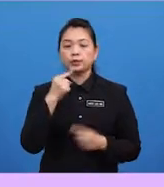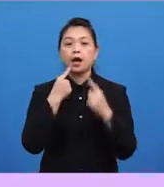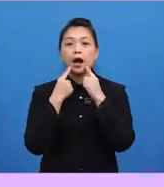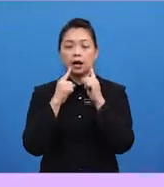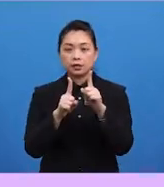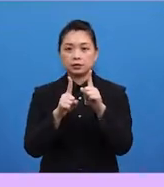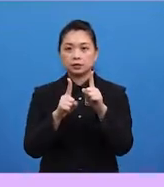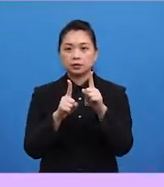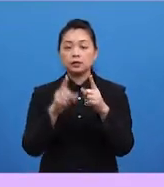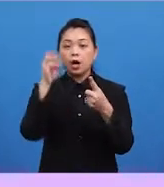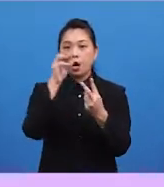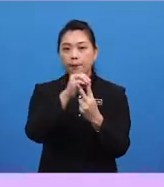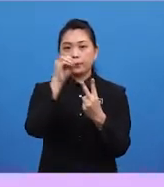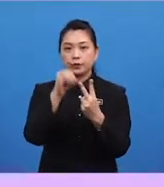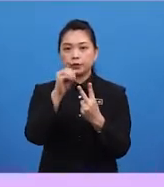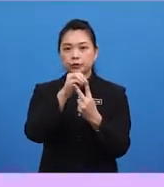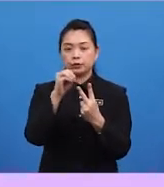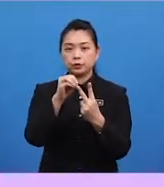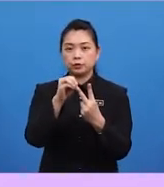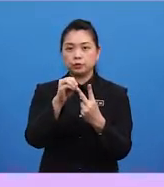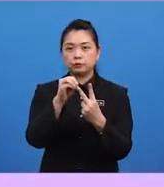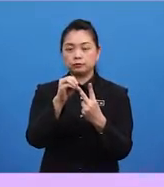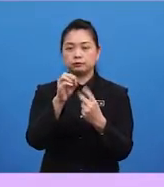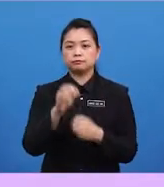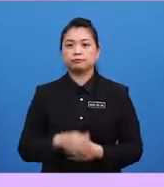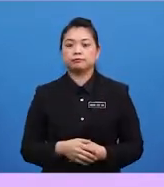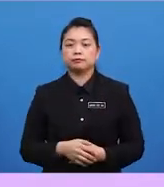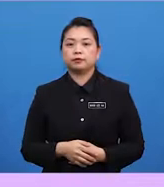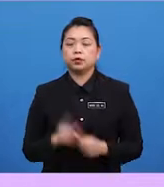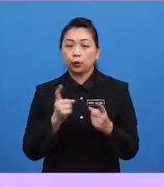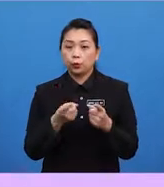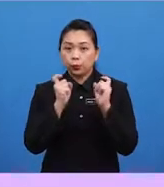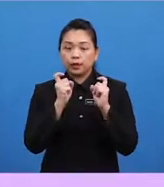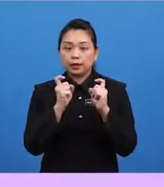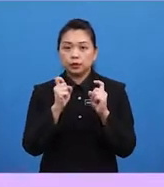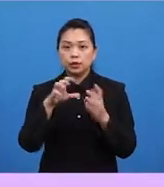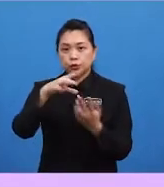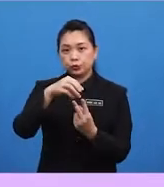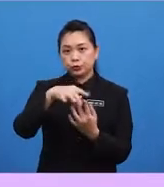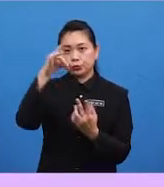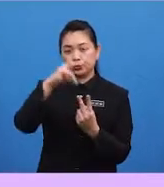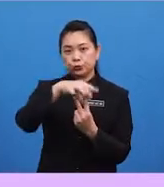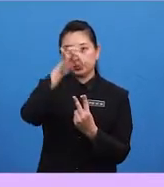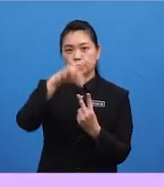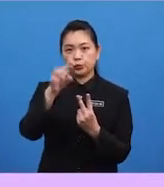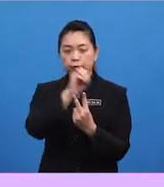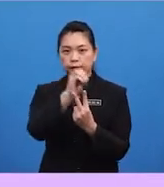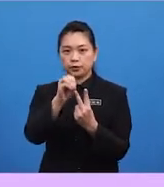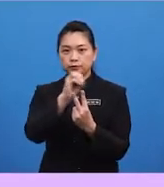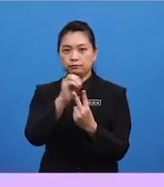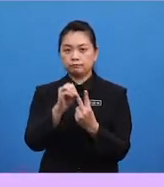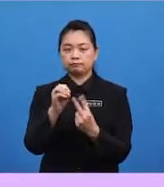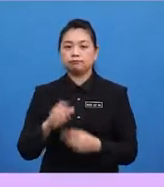option. Once the buzzer goes, you have to quickly choose the correct answer based on the